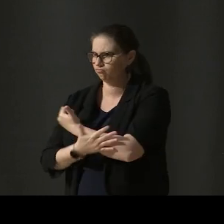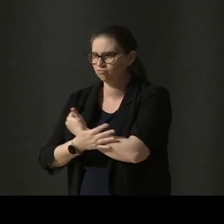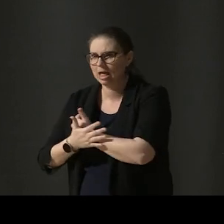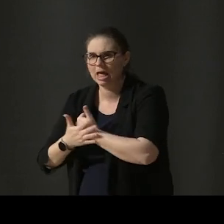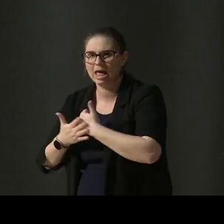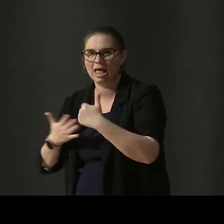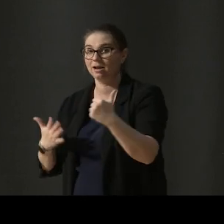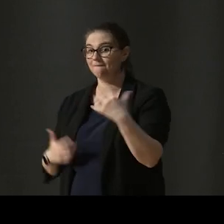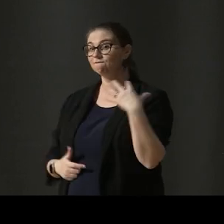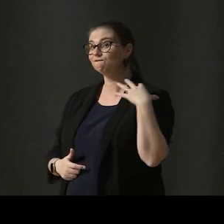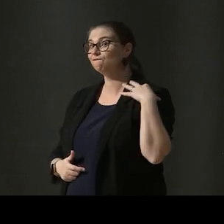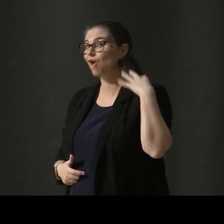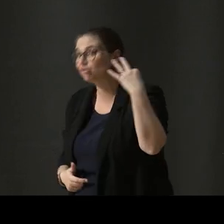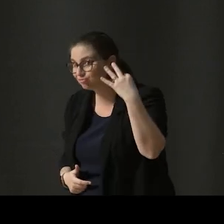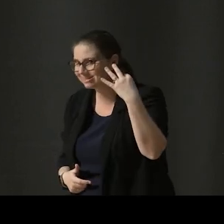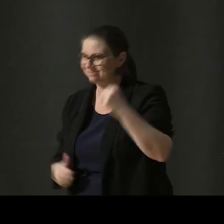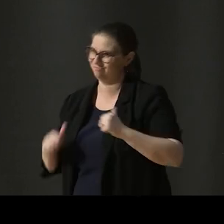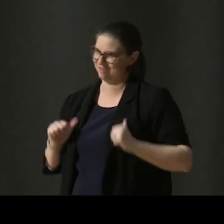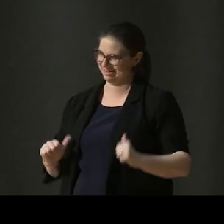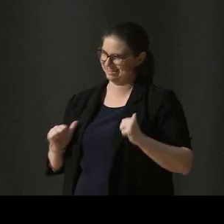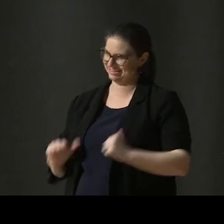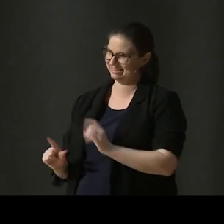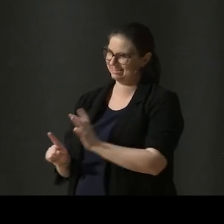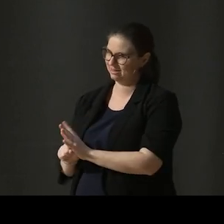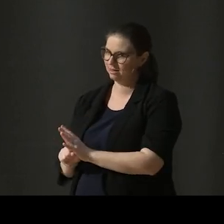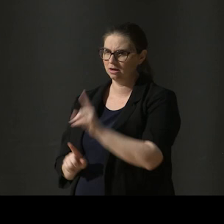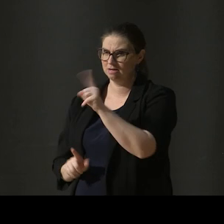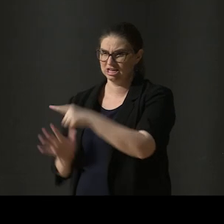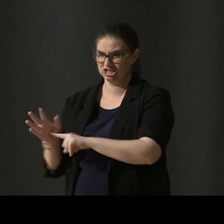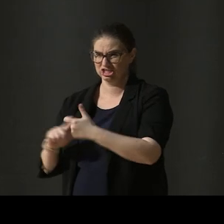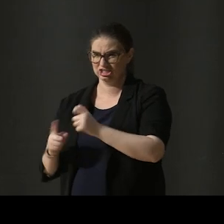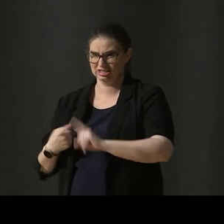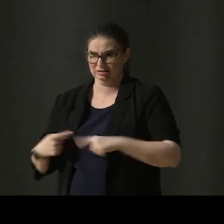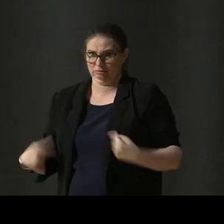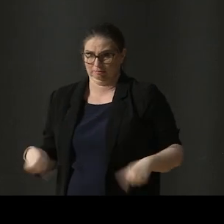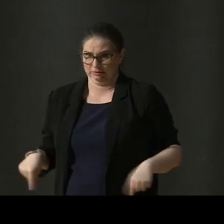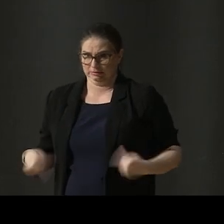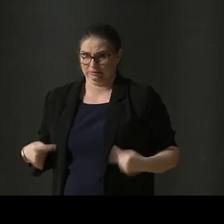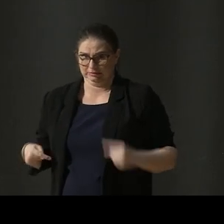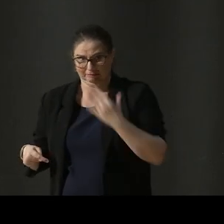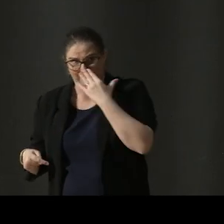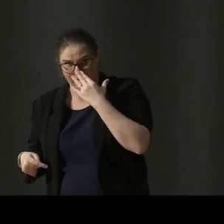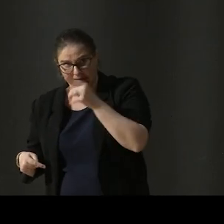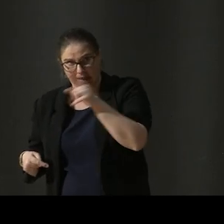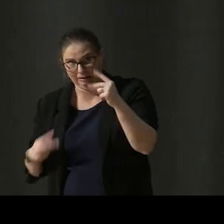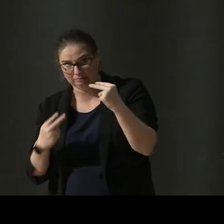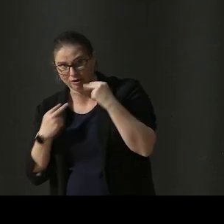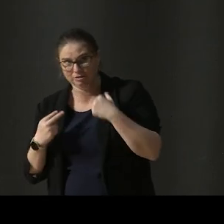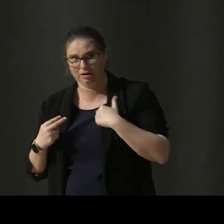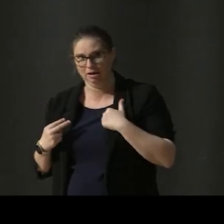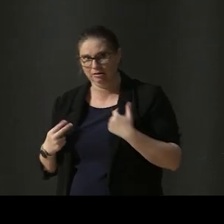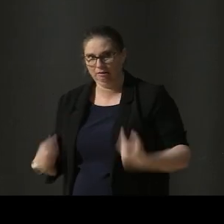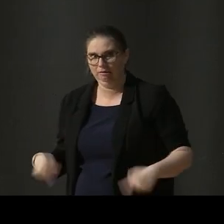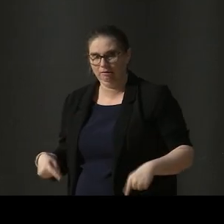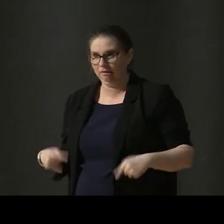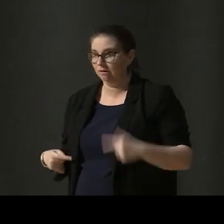voluntary practice. But Jake gets really nervous performing in front of strangers. Exams are a